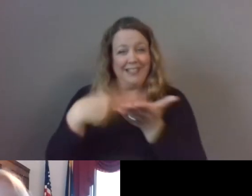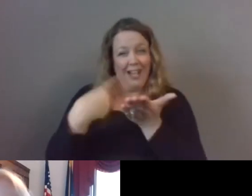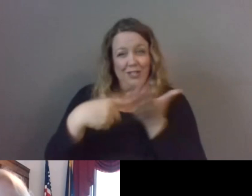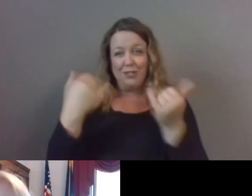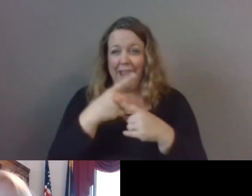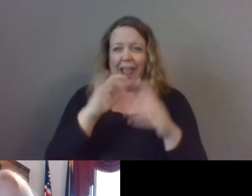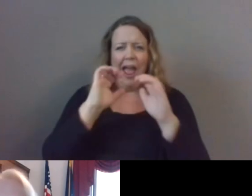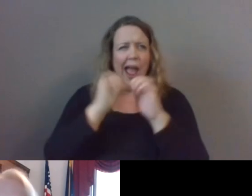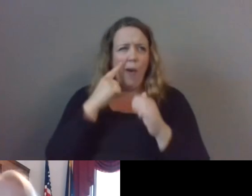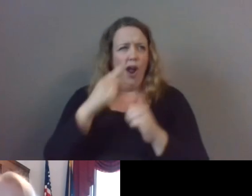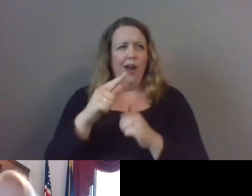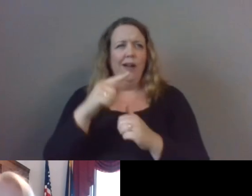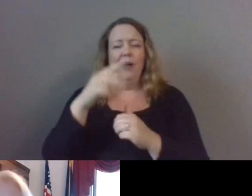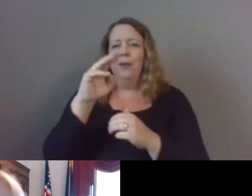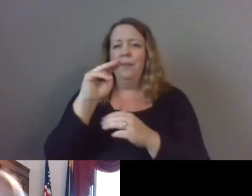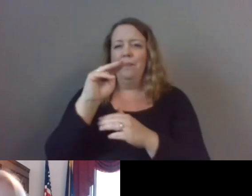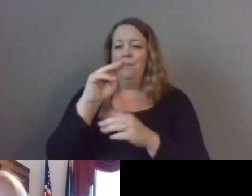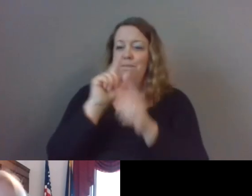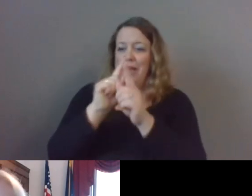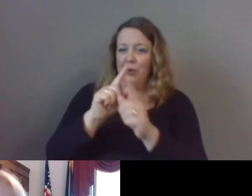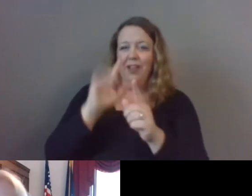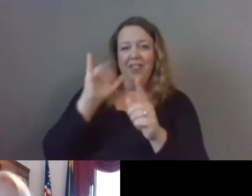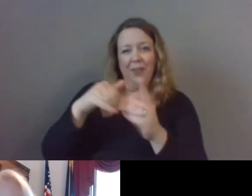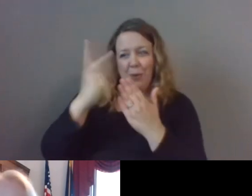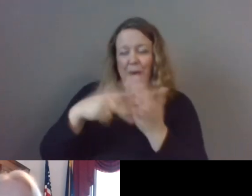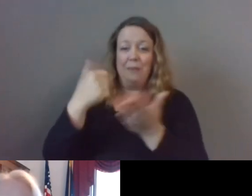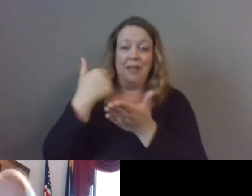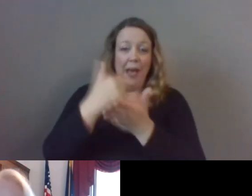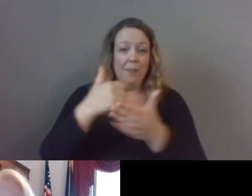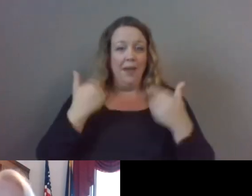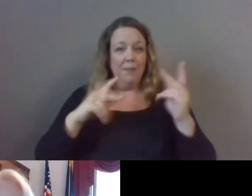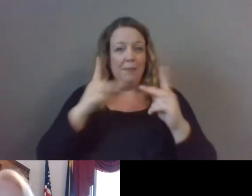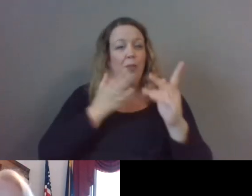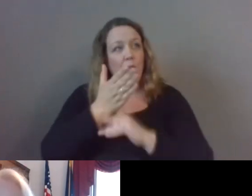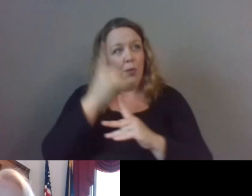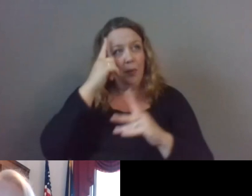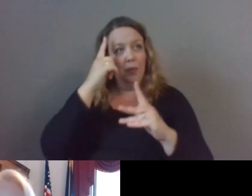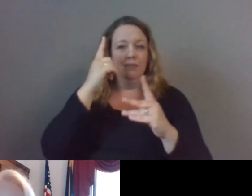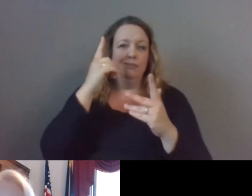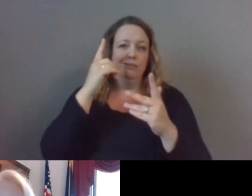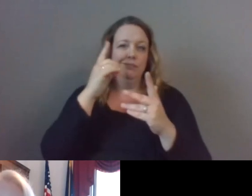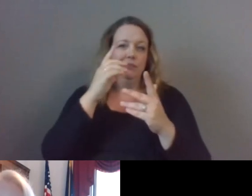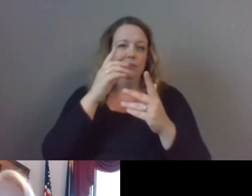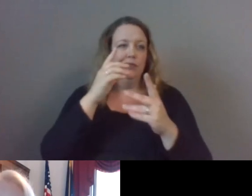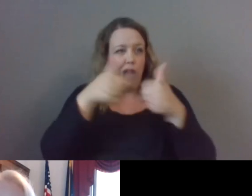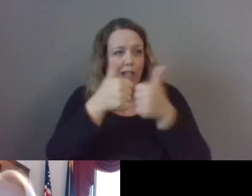mentoring programs help young people through mental health challenges, and how Congress can support that work. So, thank you.